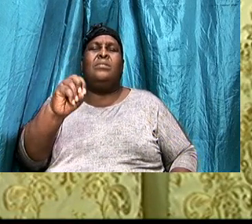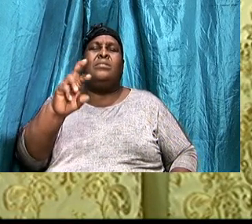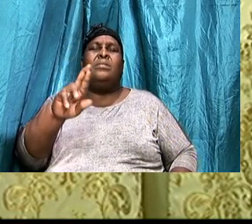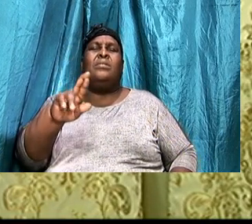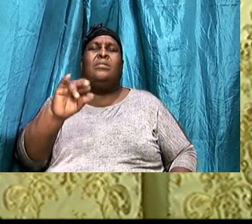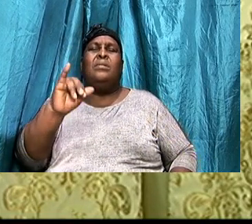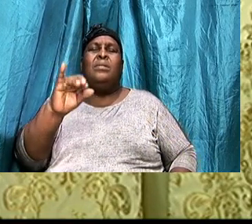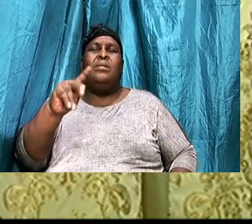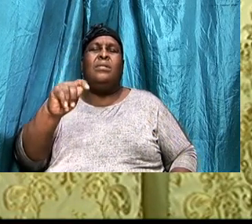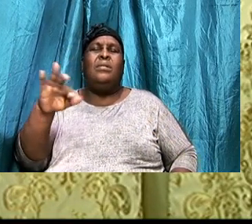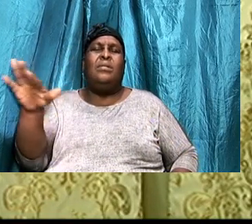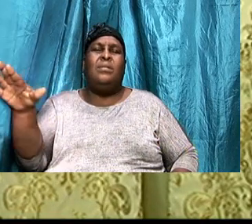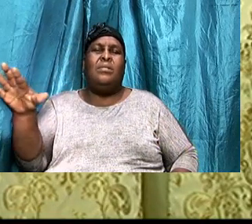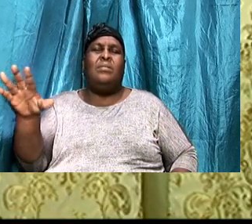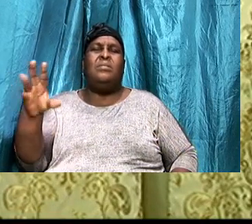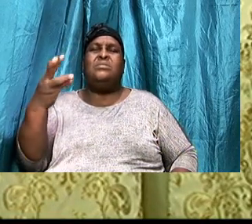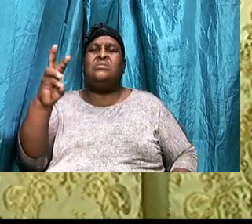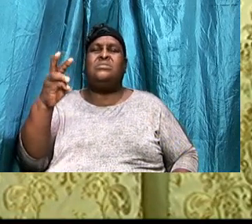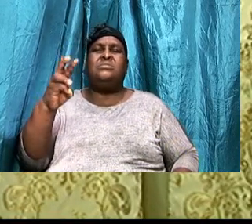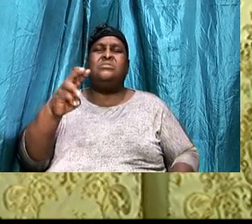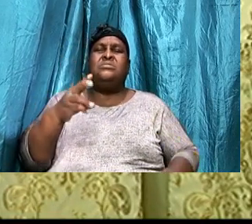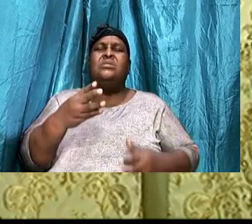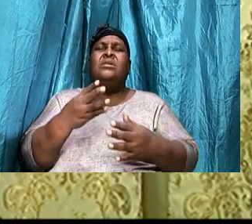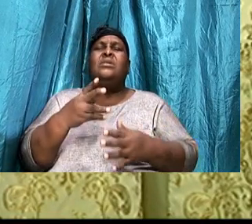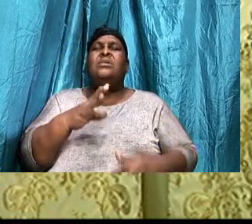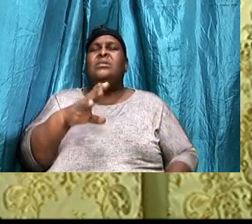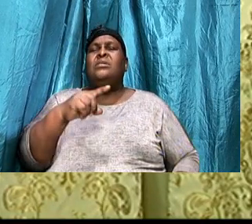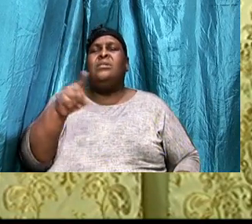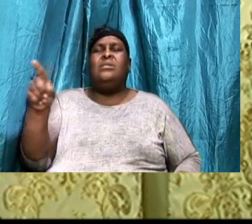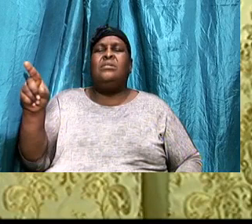16, Through to 18,